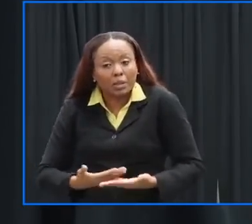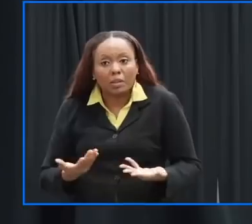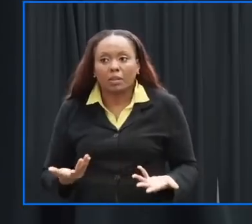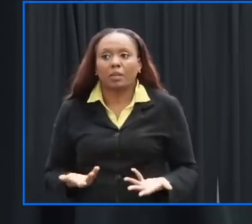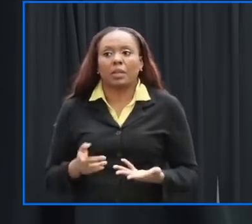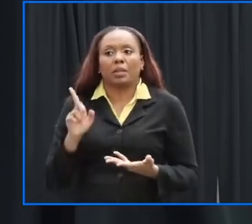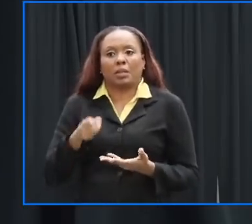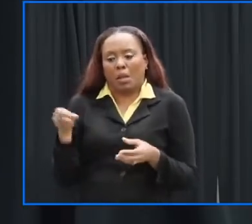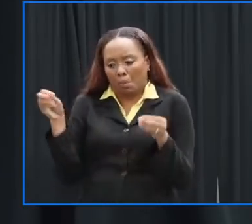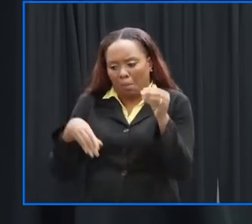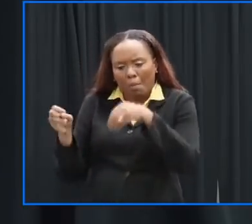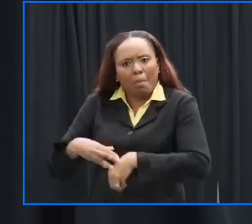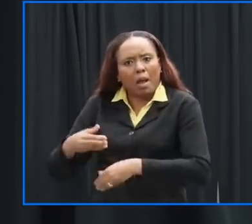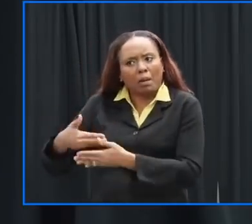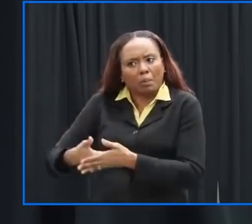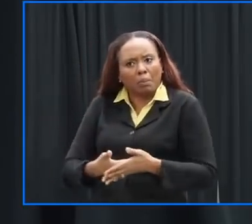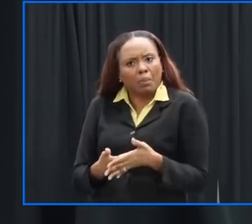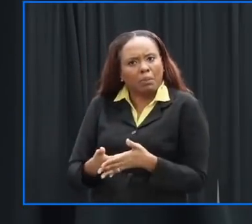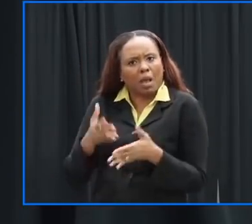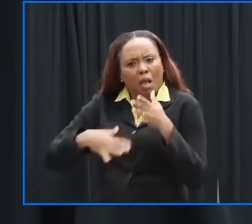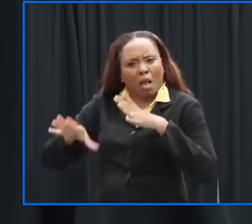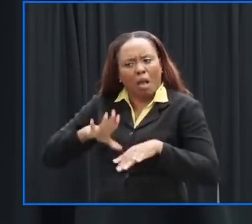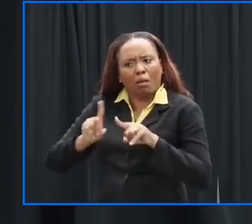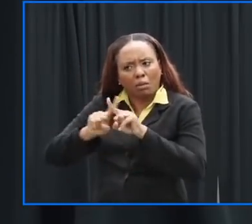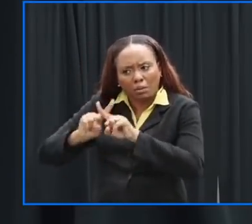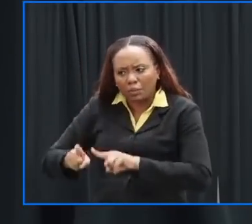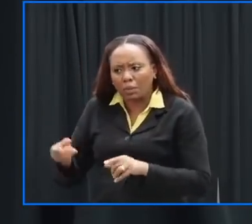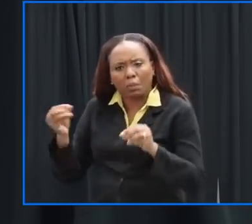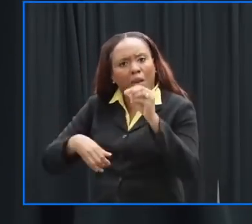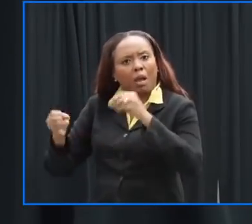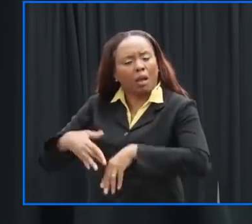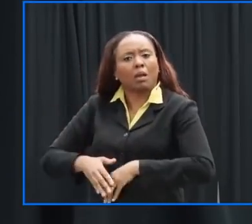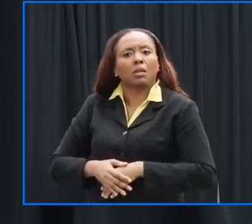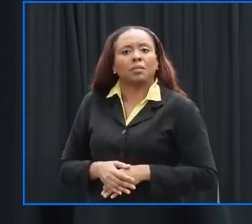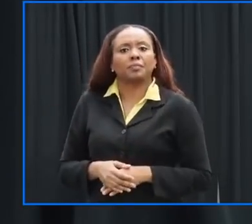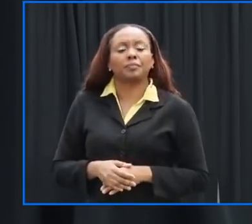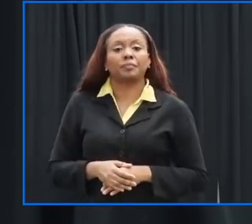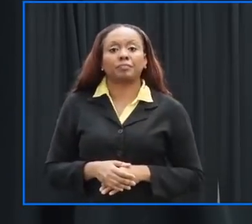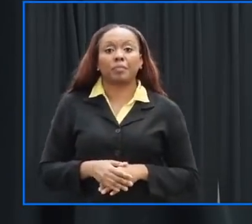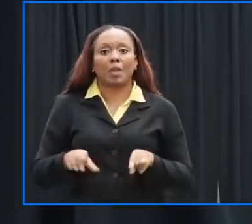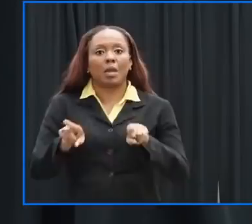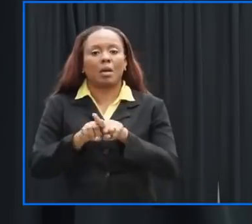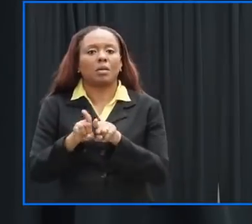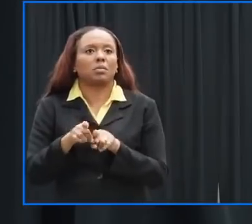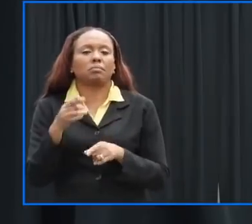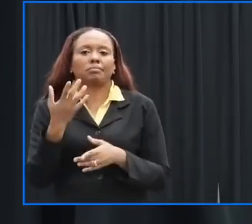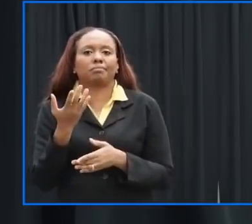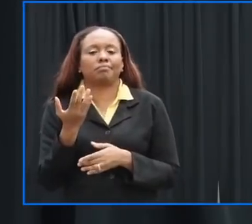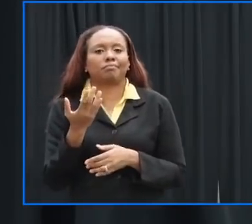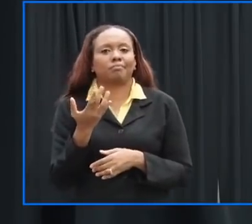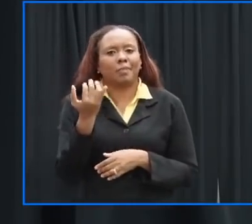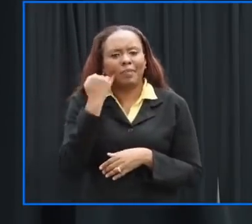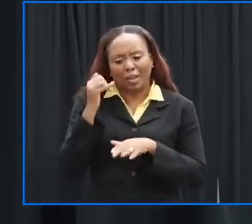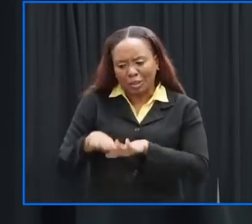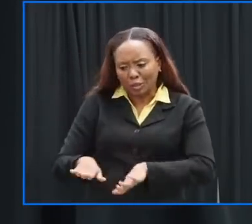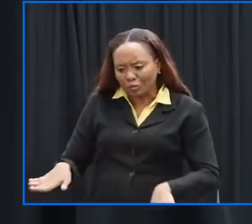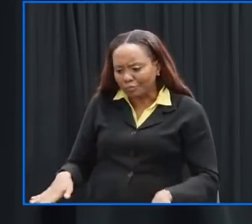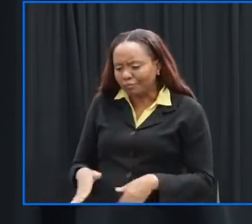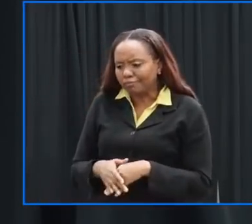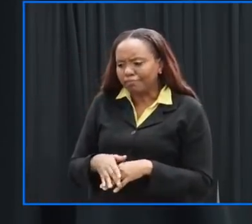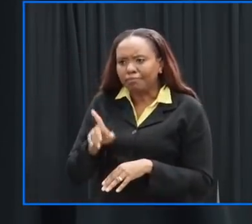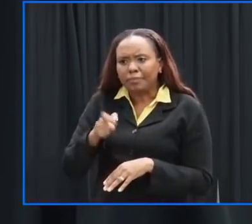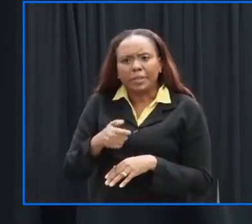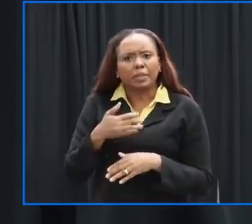persons and obviously extra clothing if you want you should also take things to entertain especially small children and keep